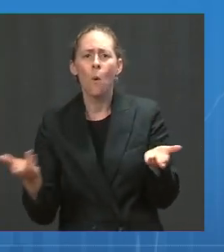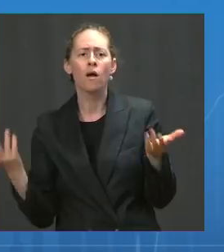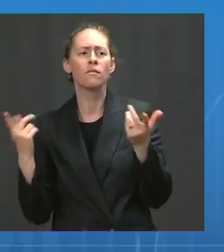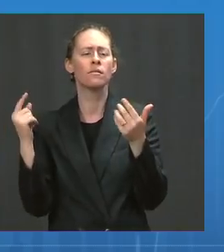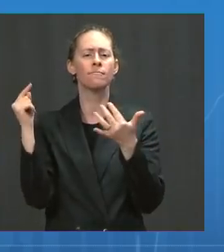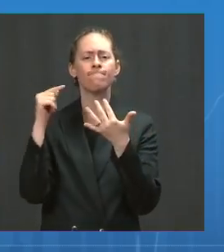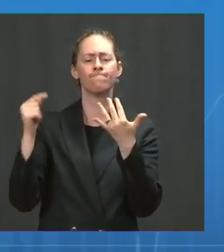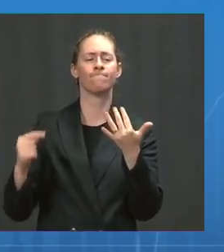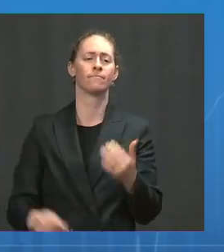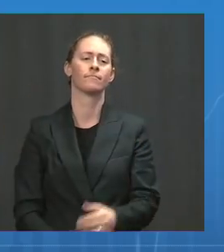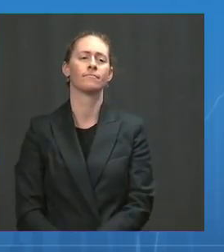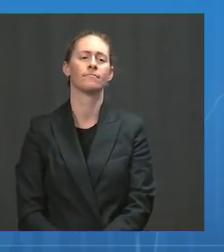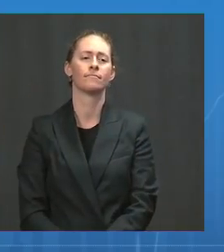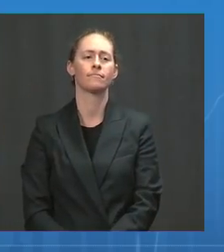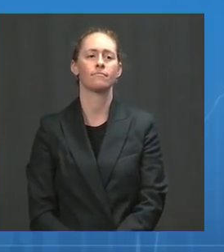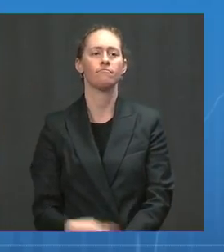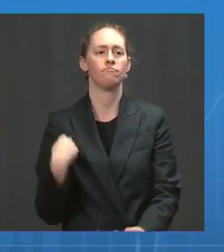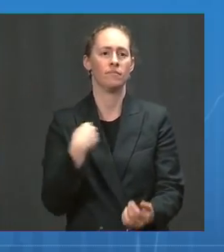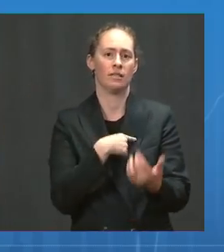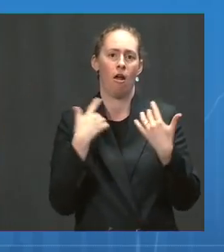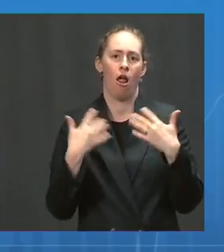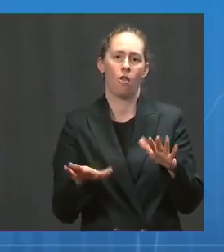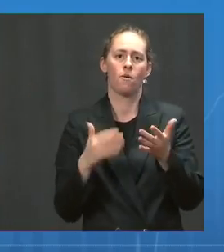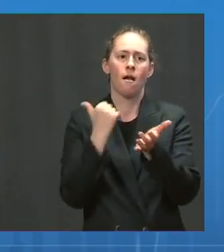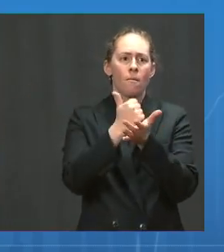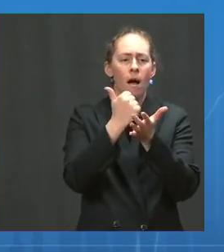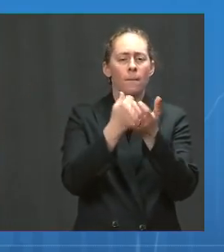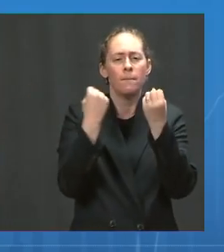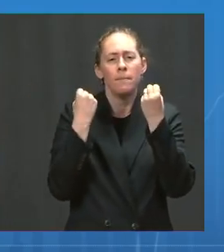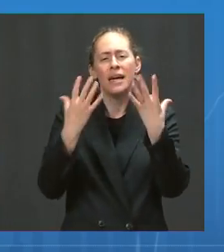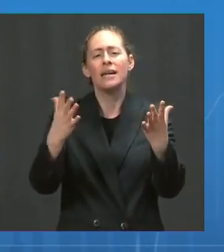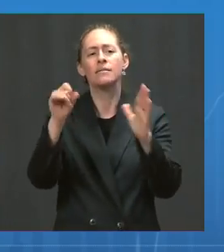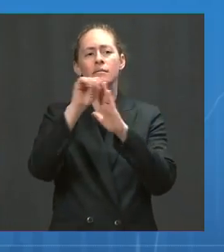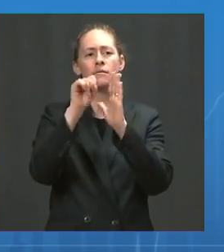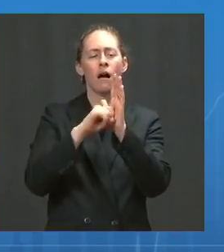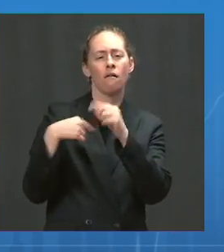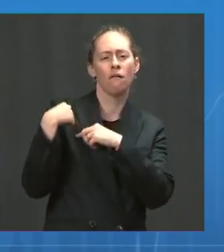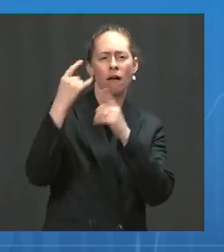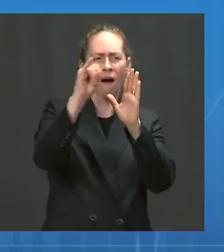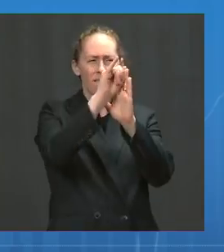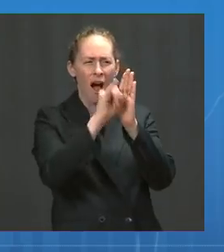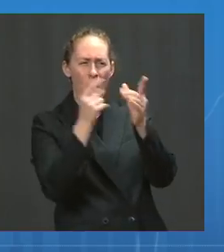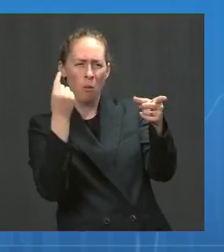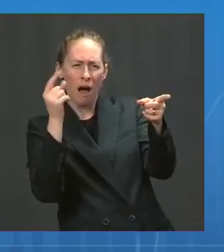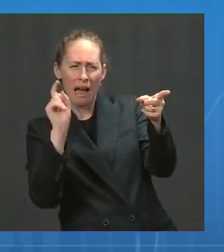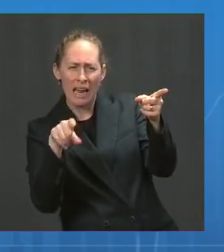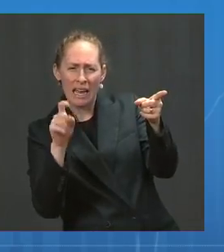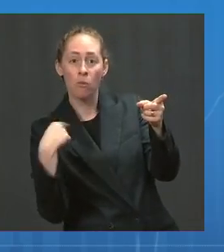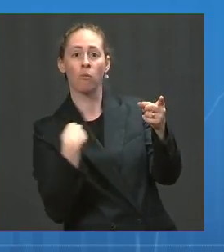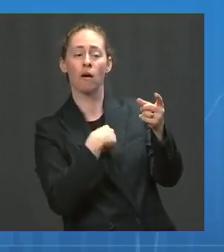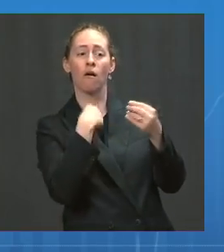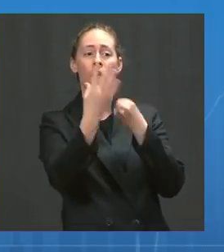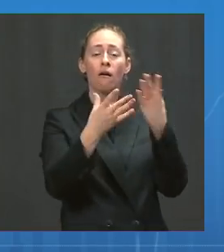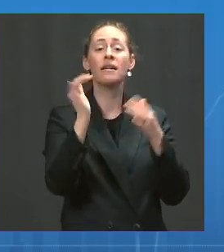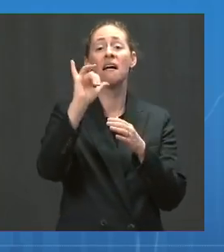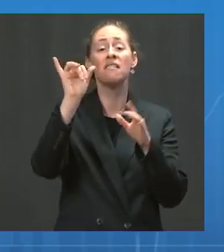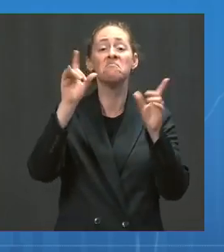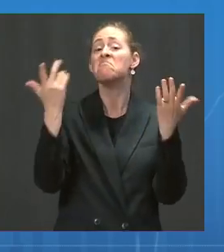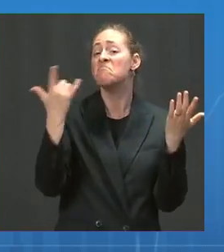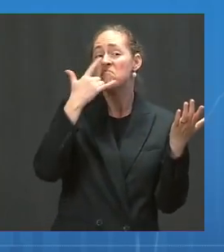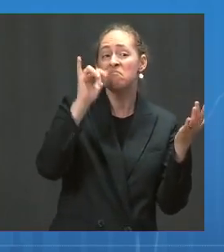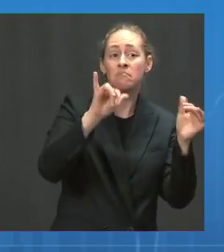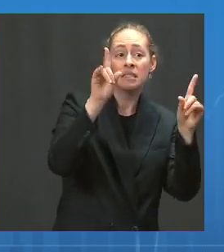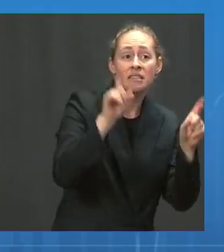We're already helping many states to identify and address specific needs, including testing, therapeutics, and